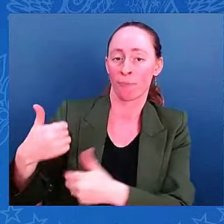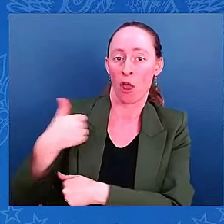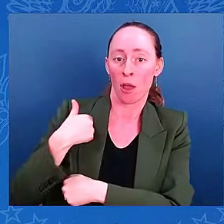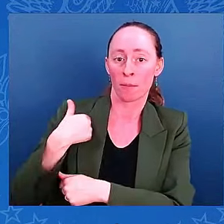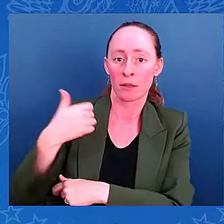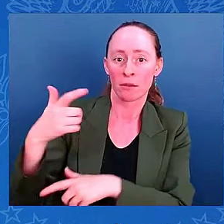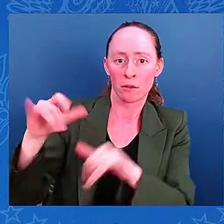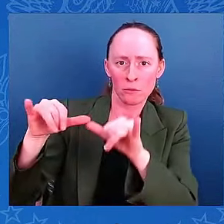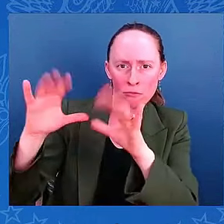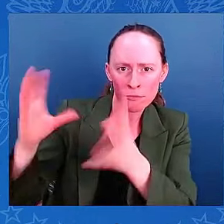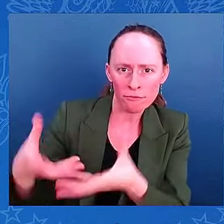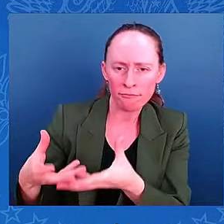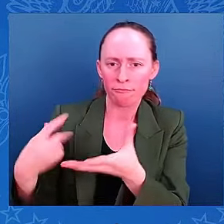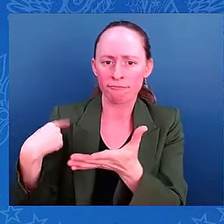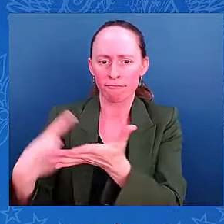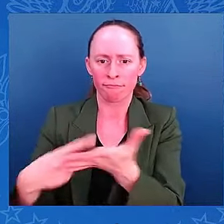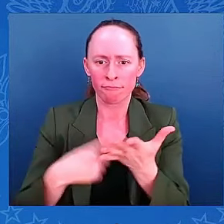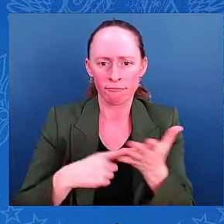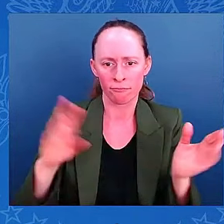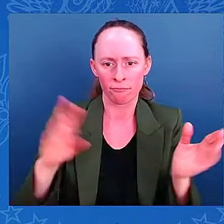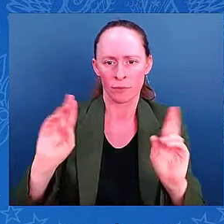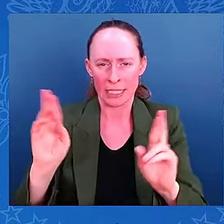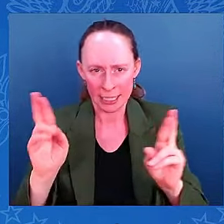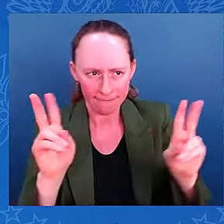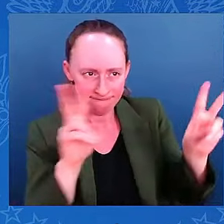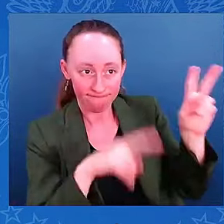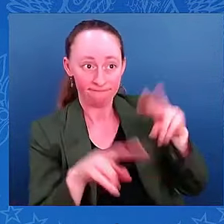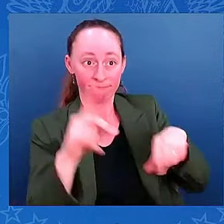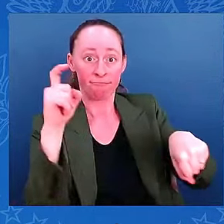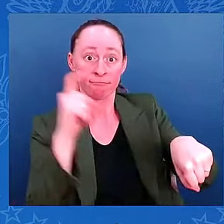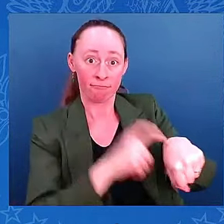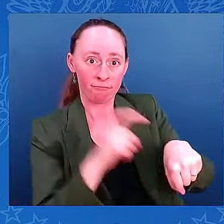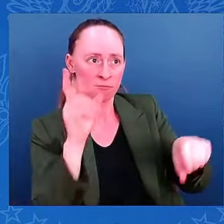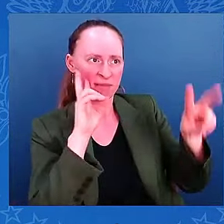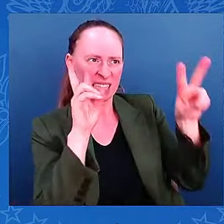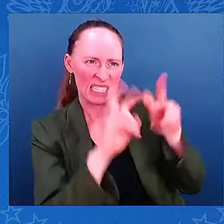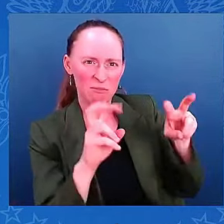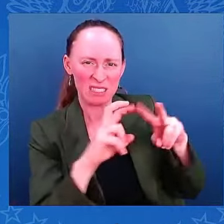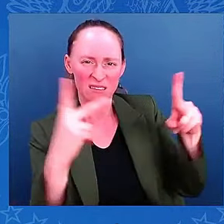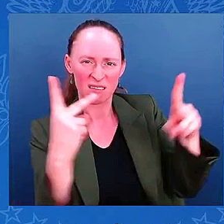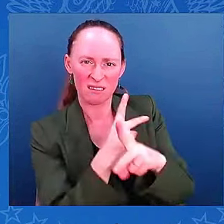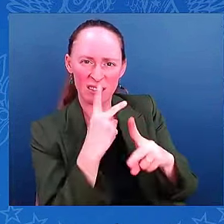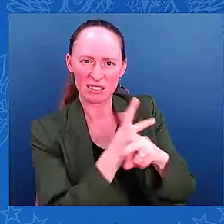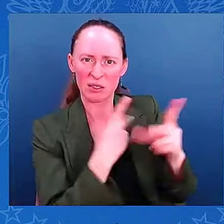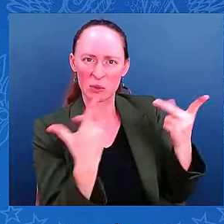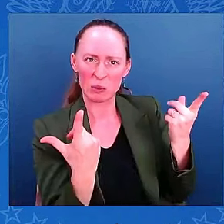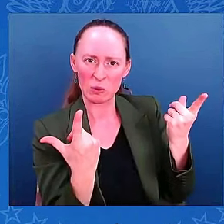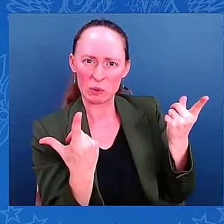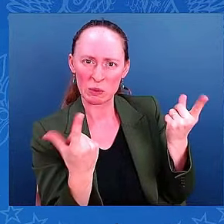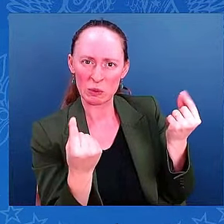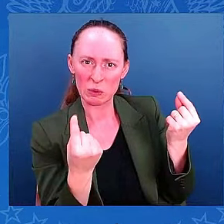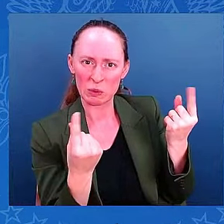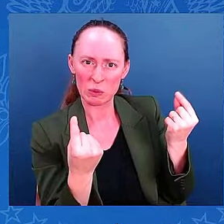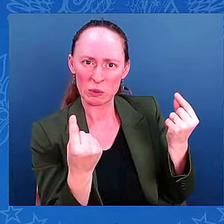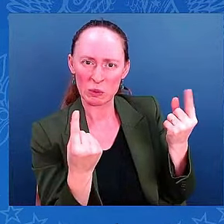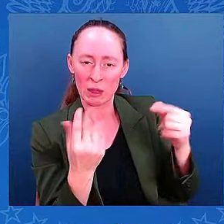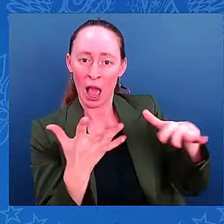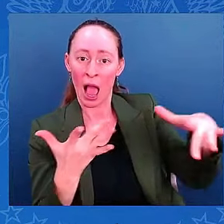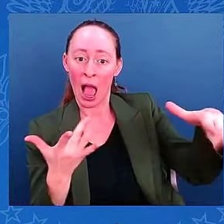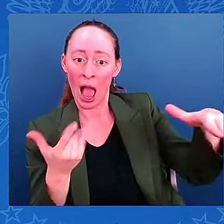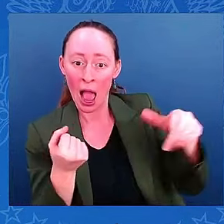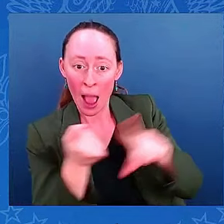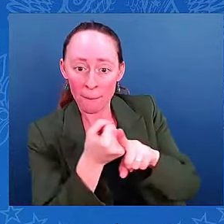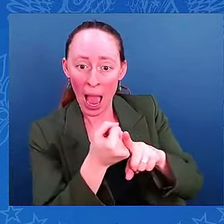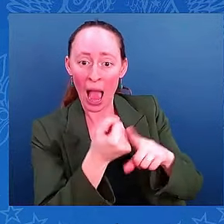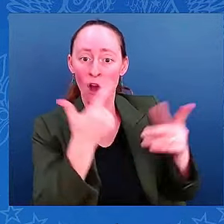as possible to determine whether there were any impacts from the storm or not and regain and reopen the Port of Tampa.